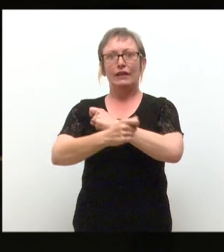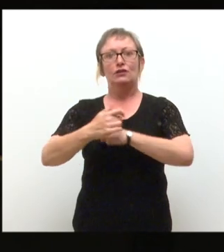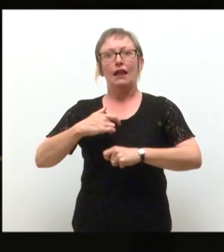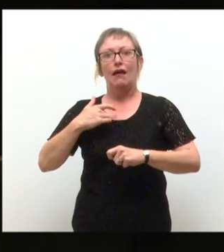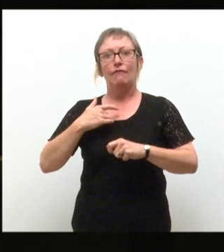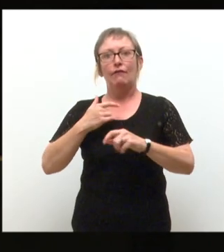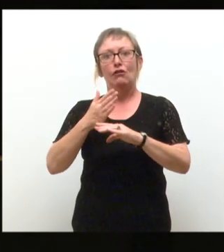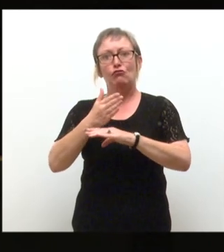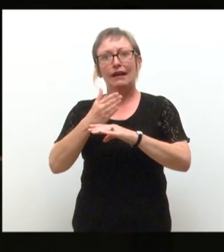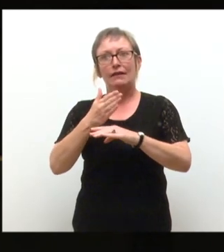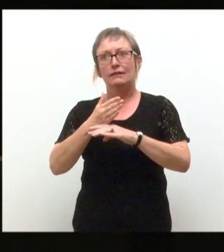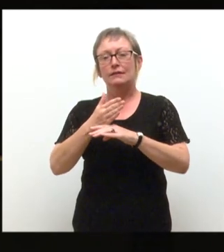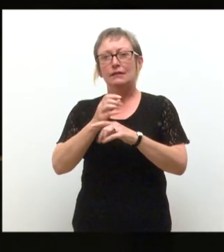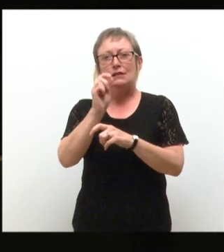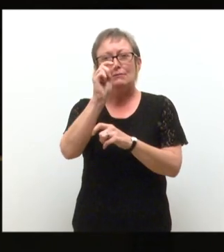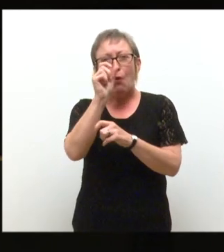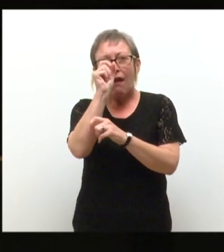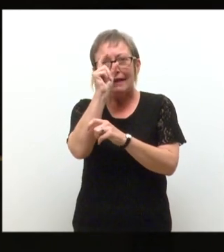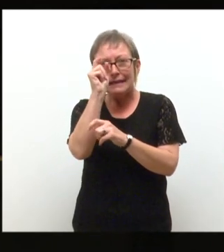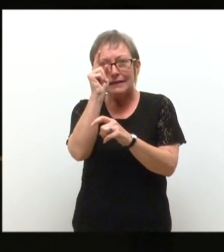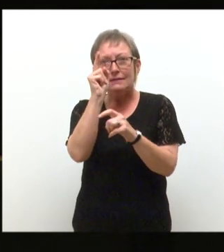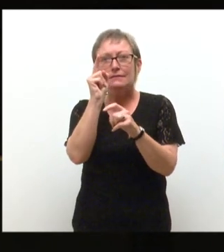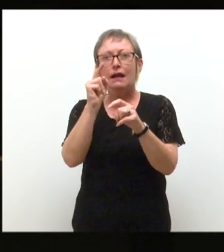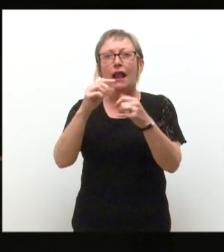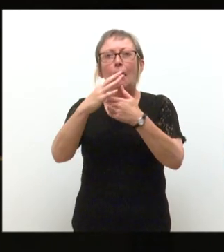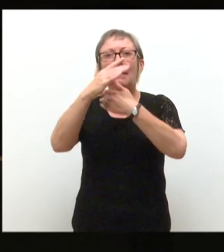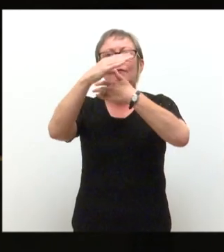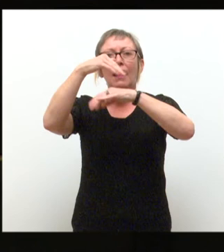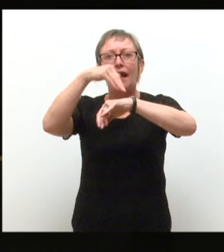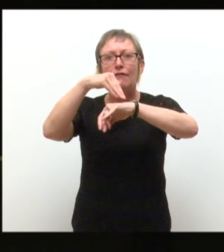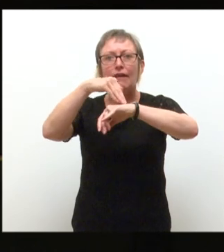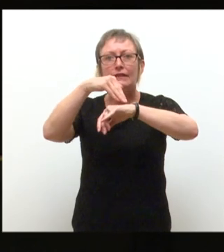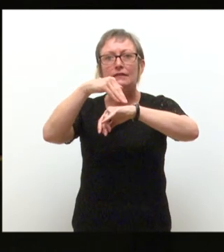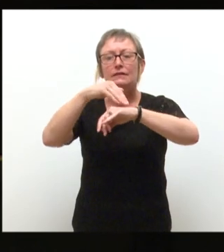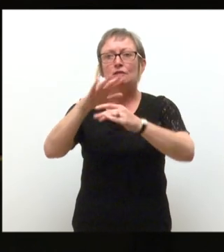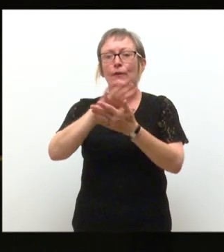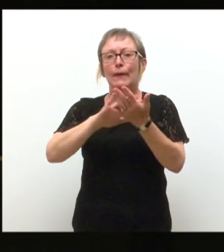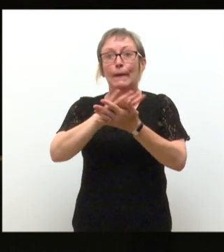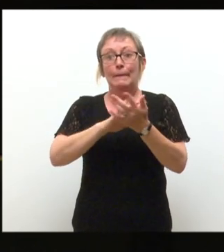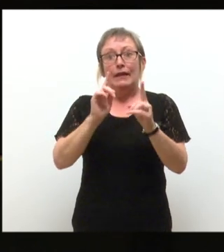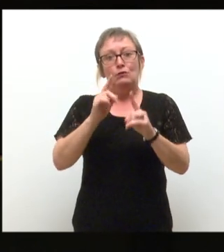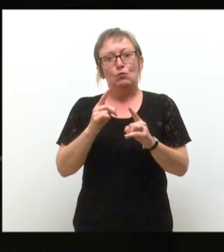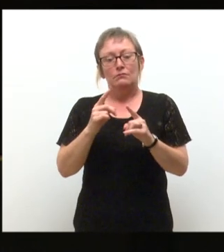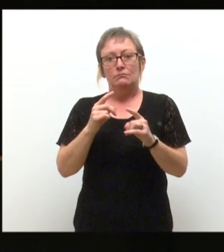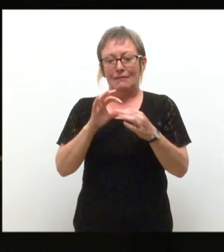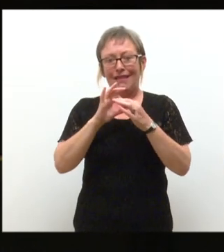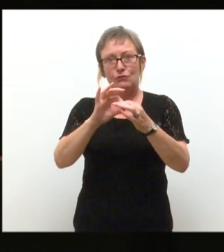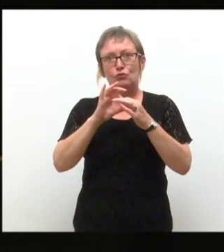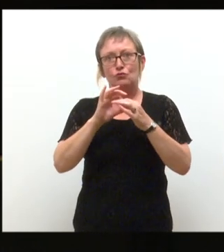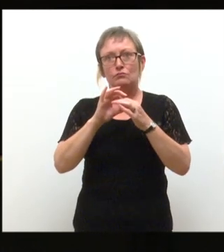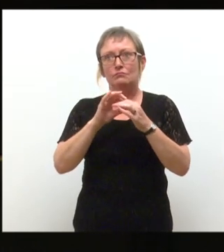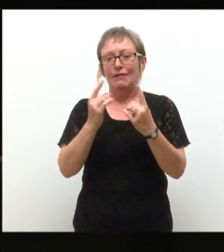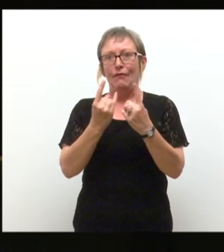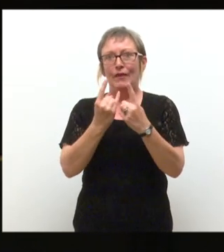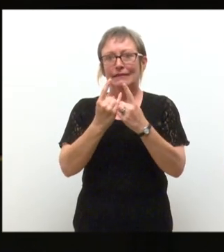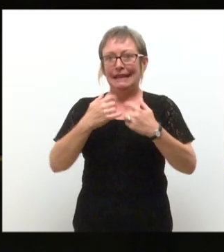effect, little decisions, acorns of ideas, who knows where they'll lead. For me it's about getting furiously busy with what's in front of you. And my goodness there's something